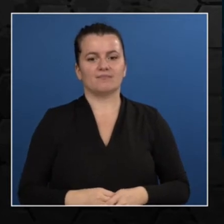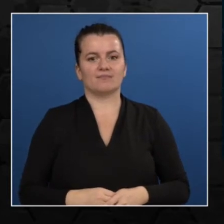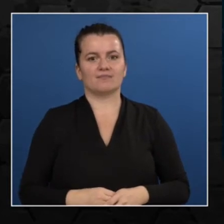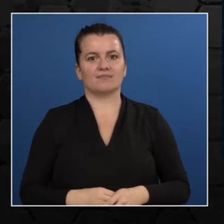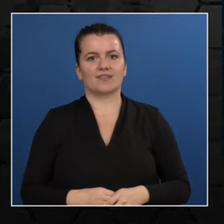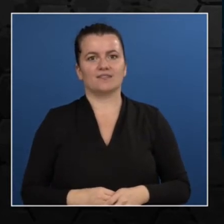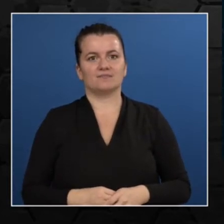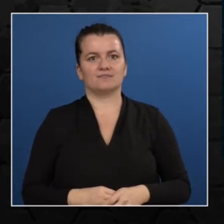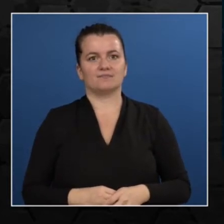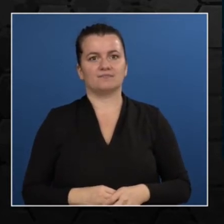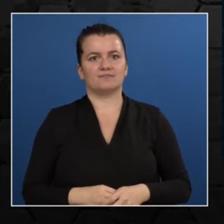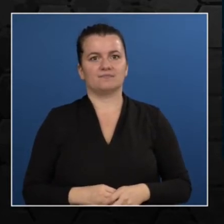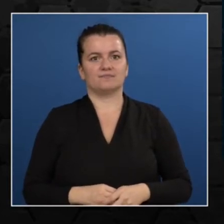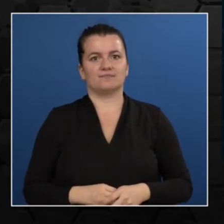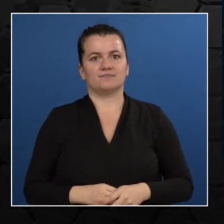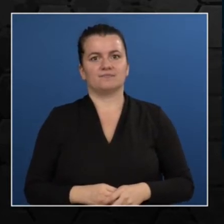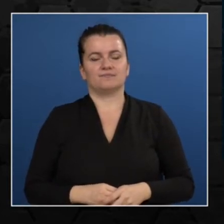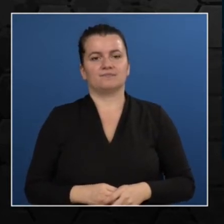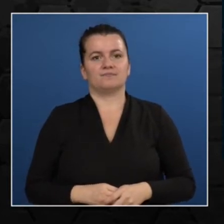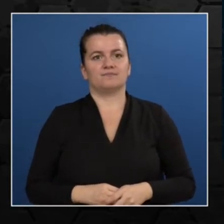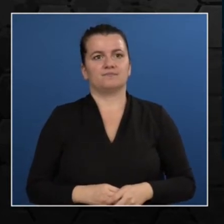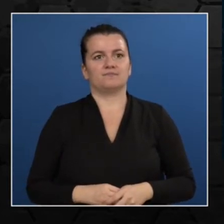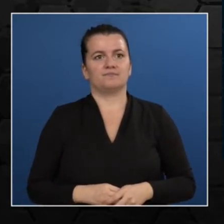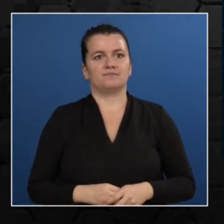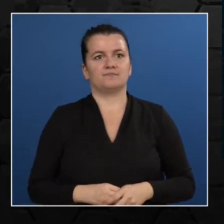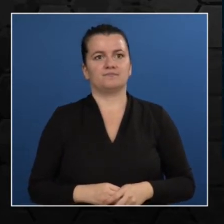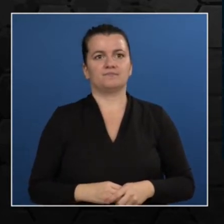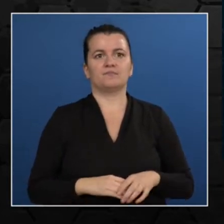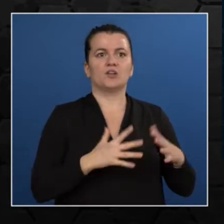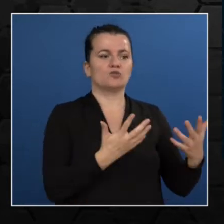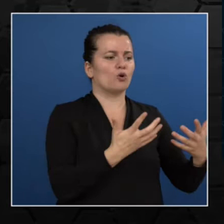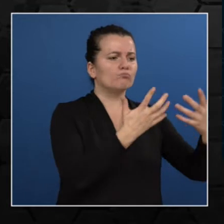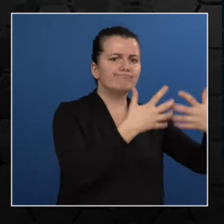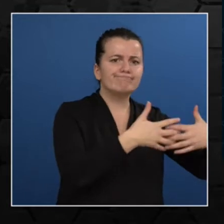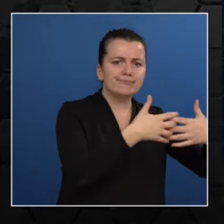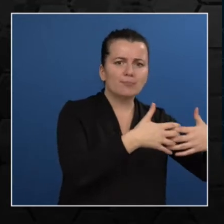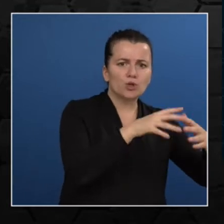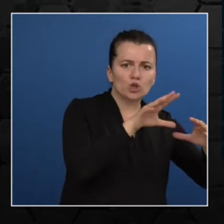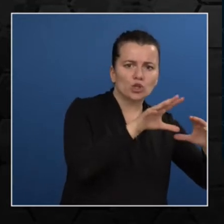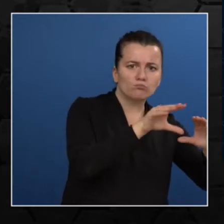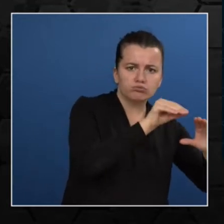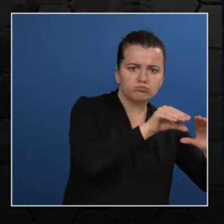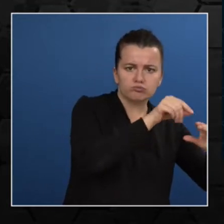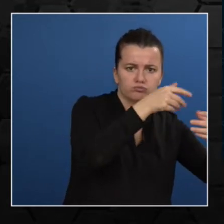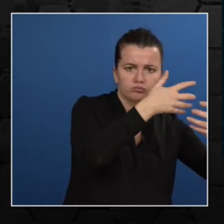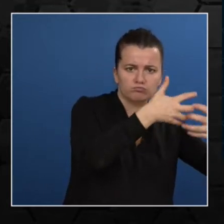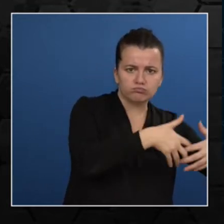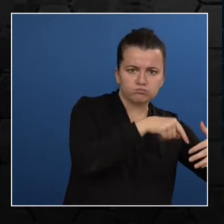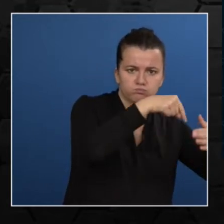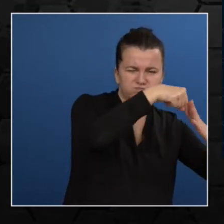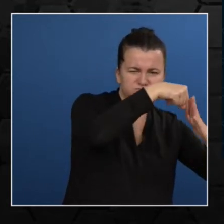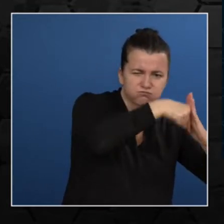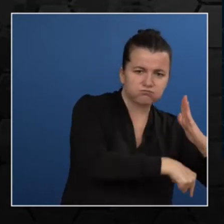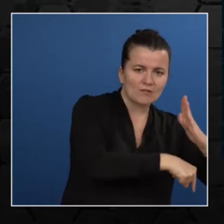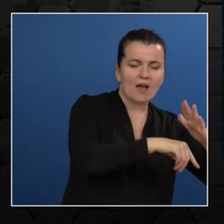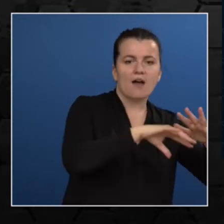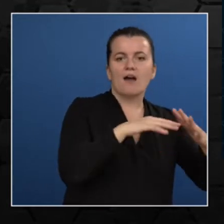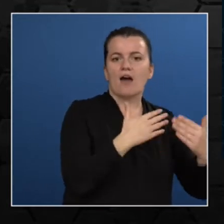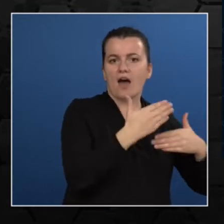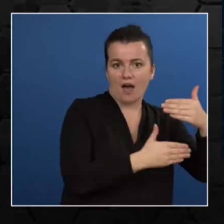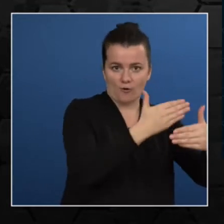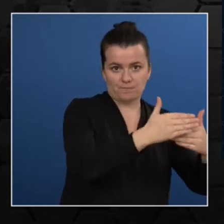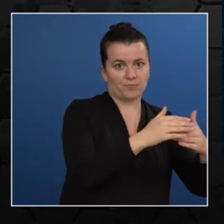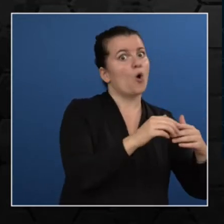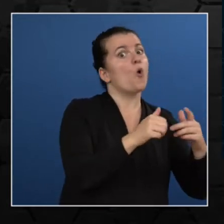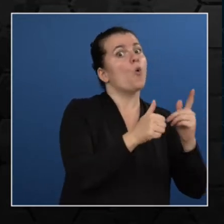Now, what is the framework that is used in deep learning? So one of the framework that is used in deep learning is